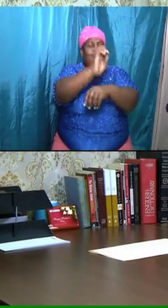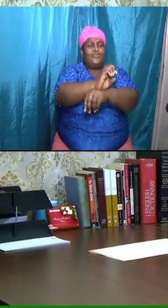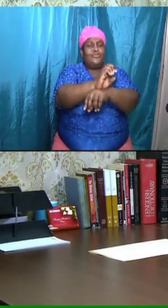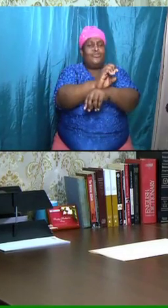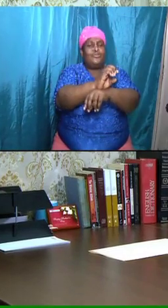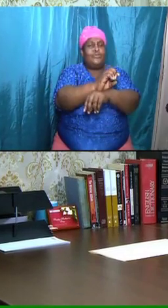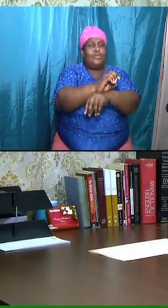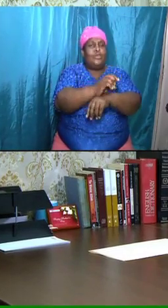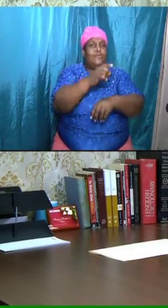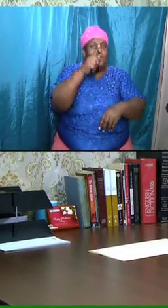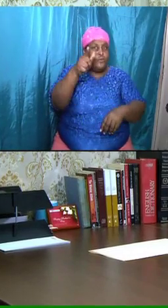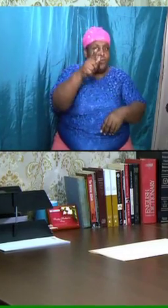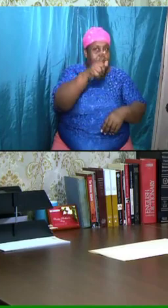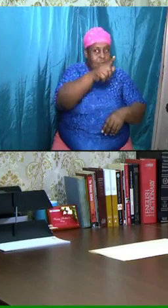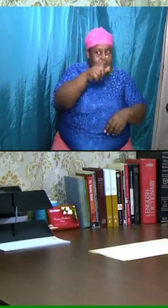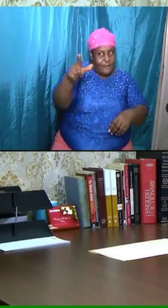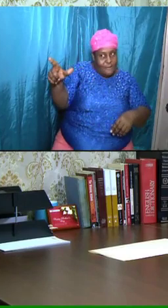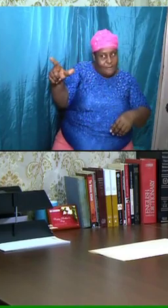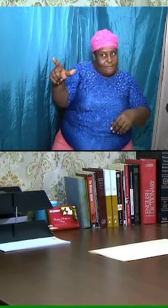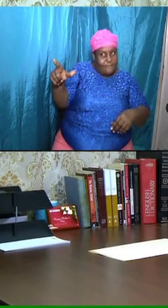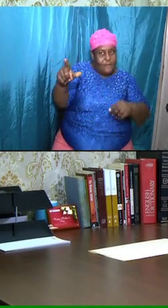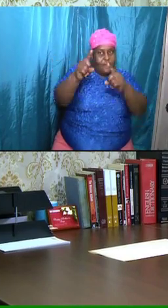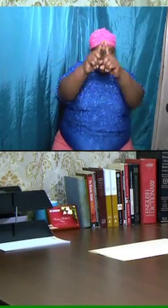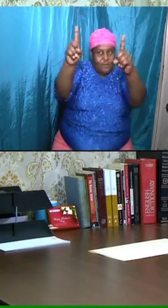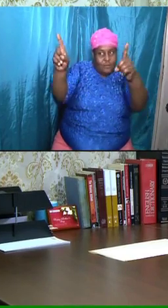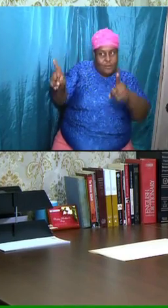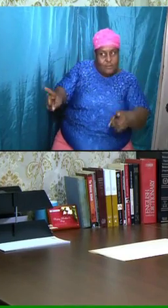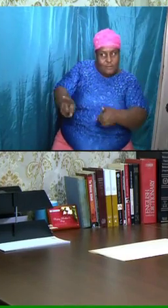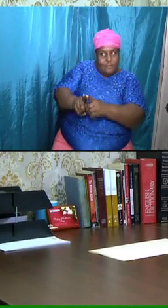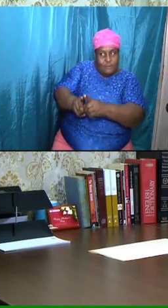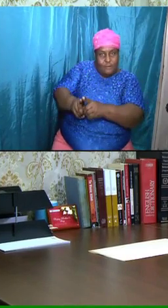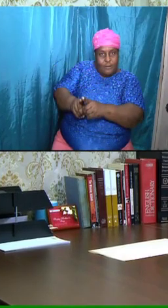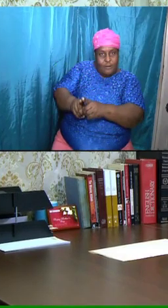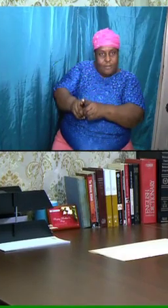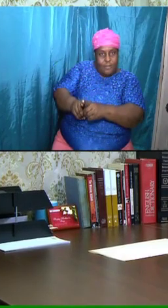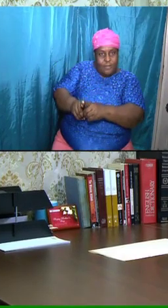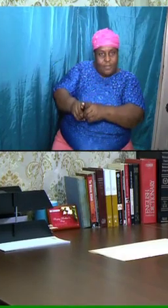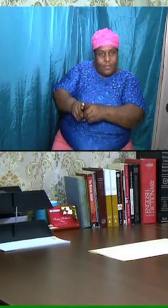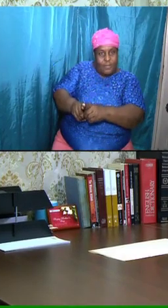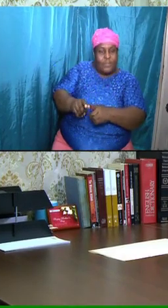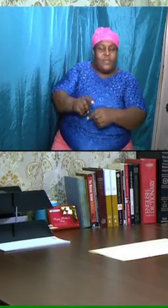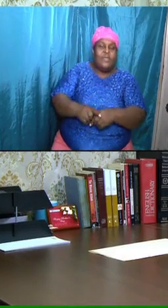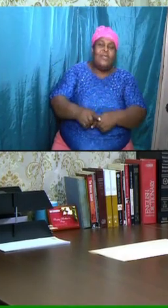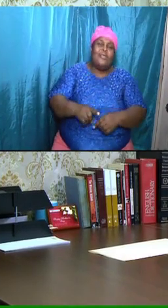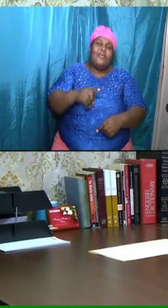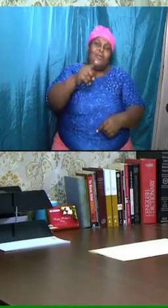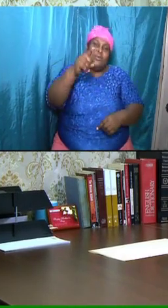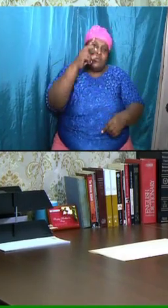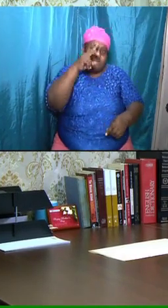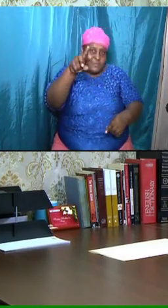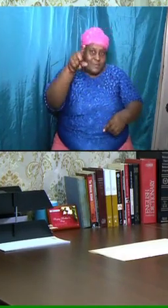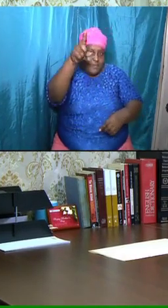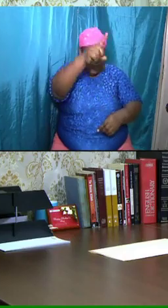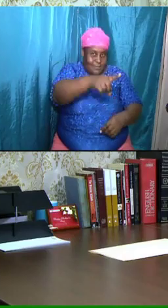the left of the chart, if we look to the left of the chart, we are going to see a circle there.